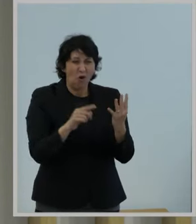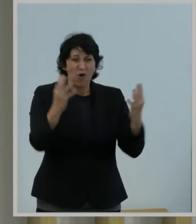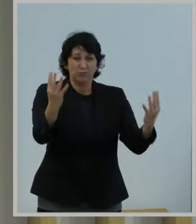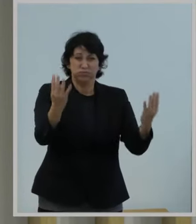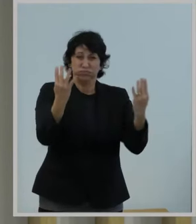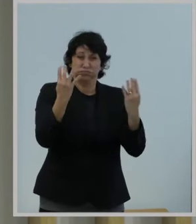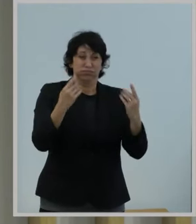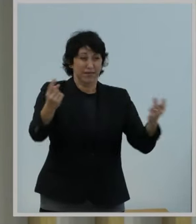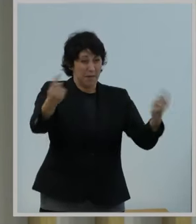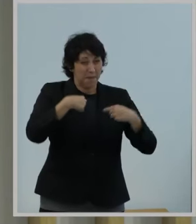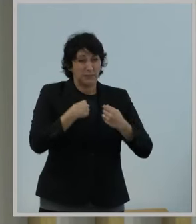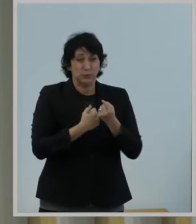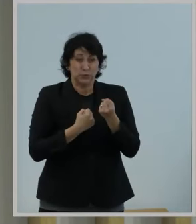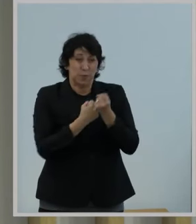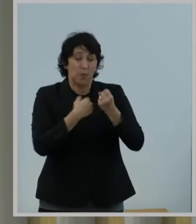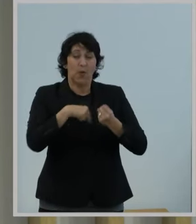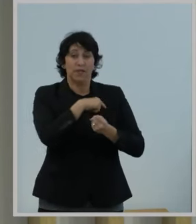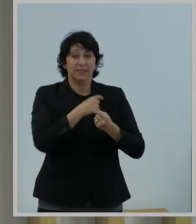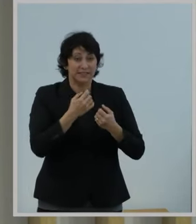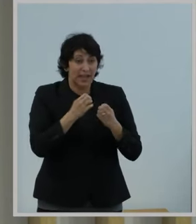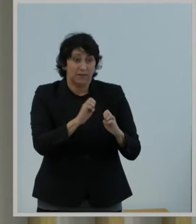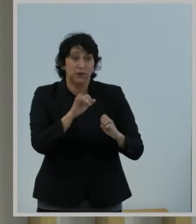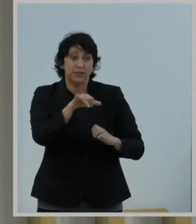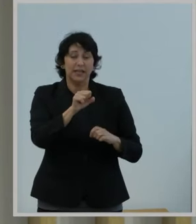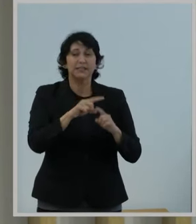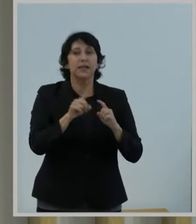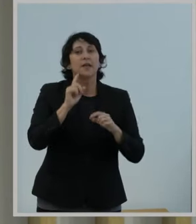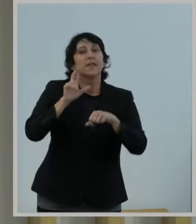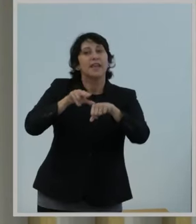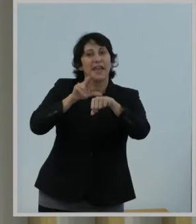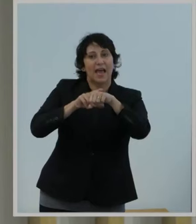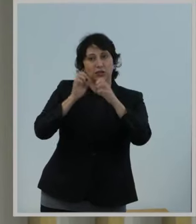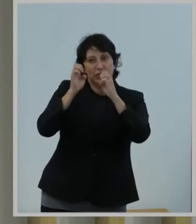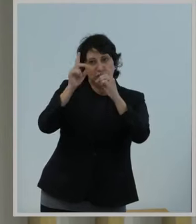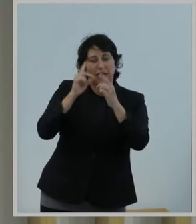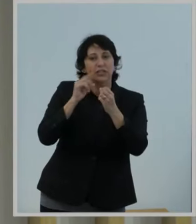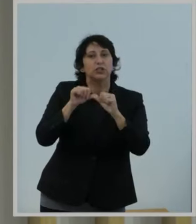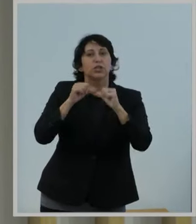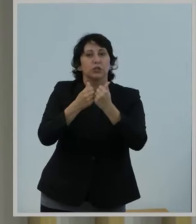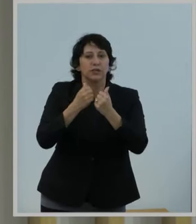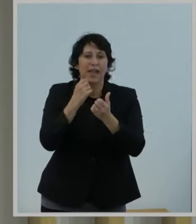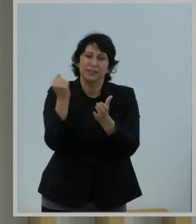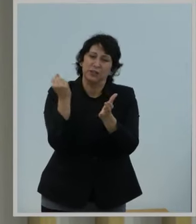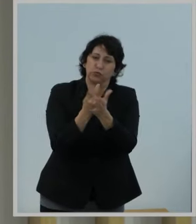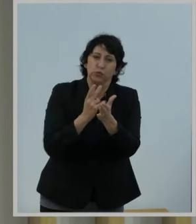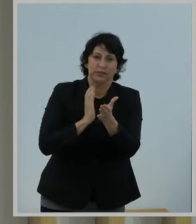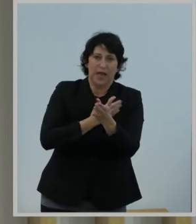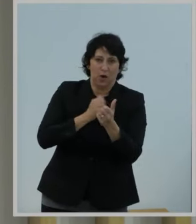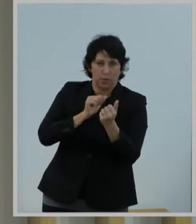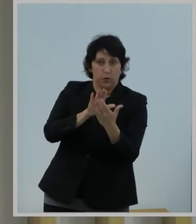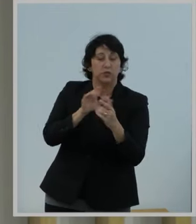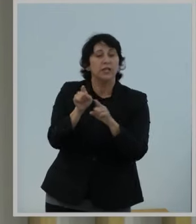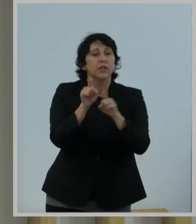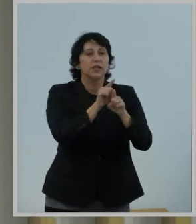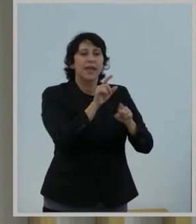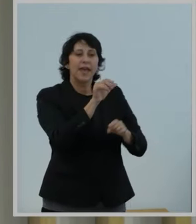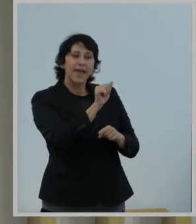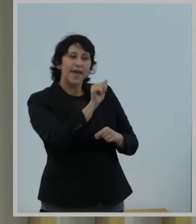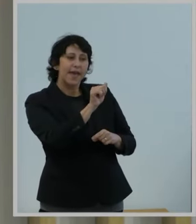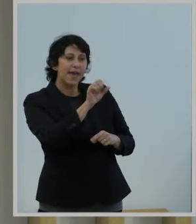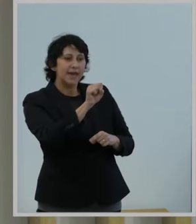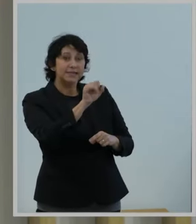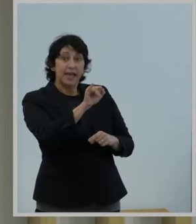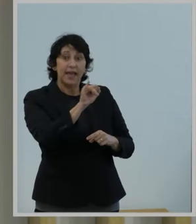support of this effort. But they are not alone. The National Education Association has endorsed our approach as has AASA,